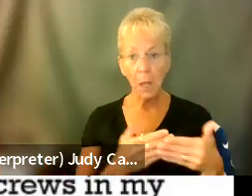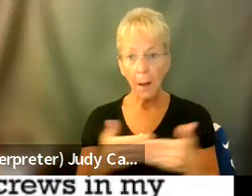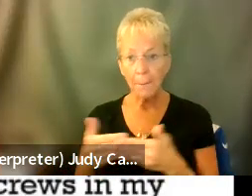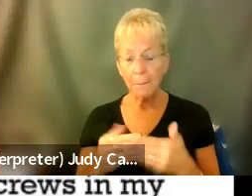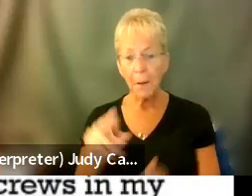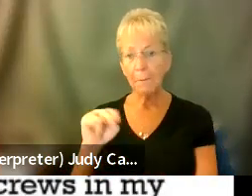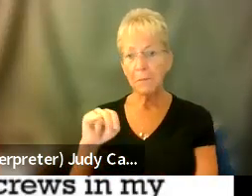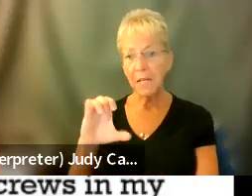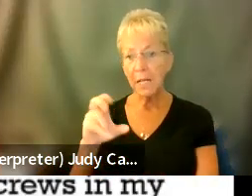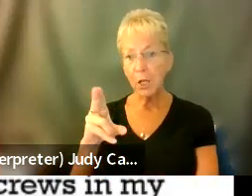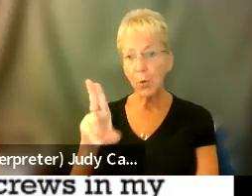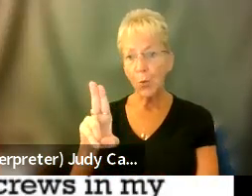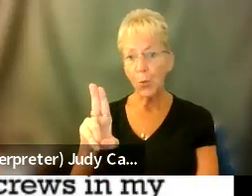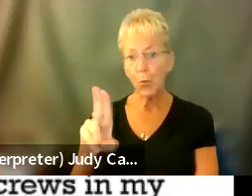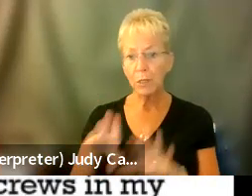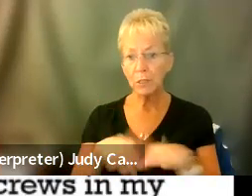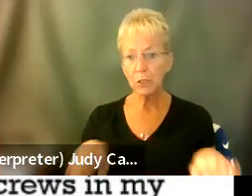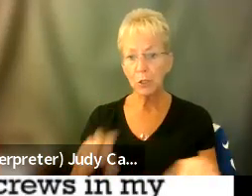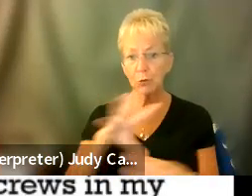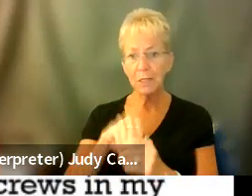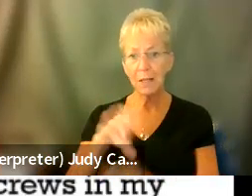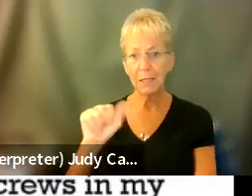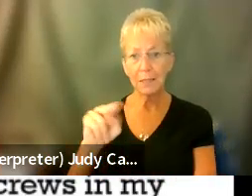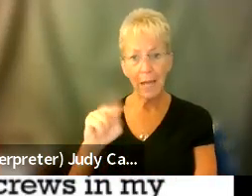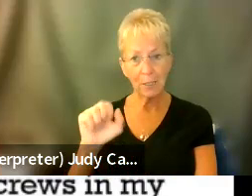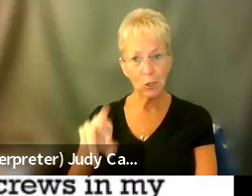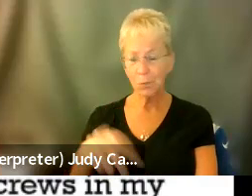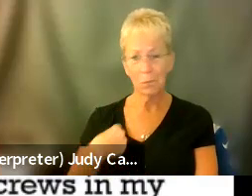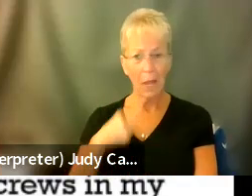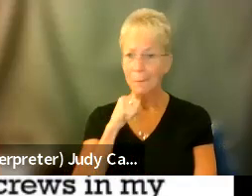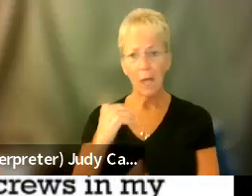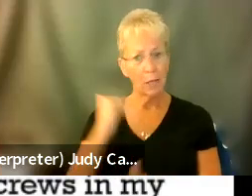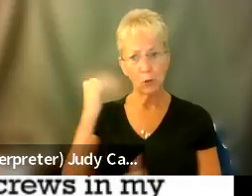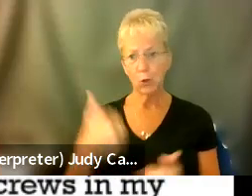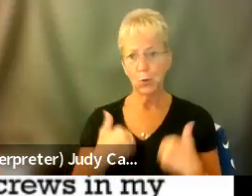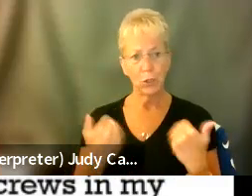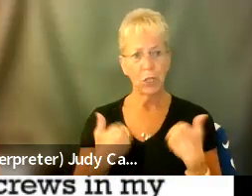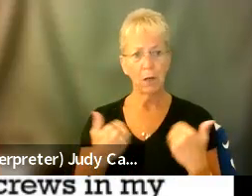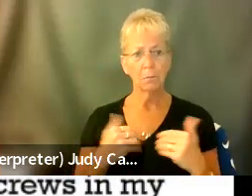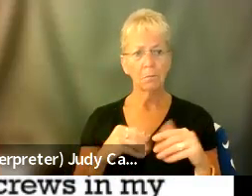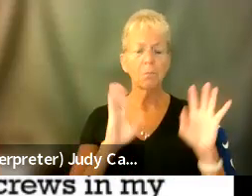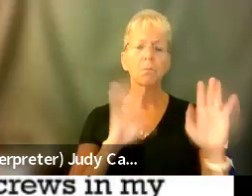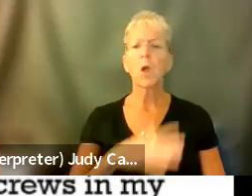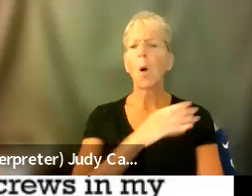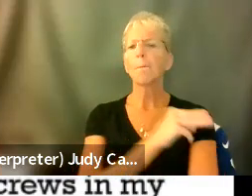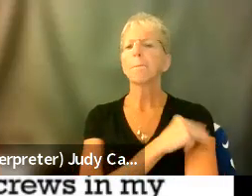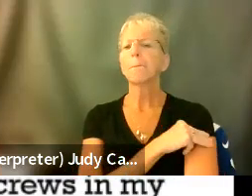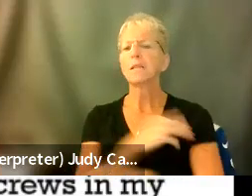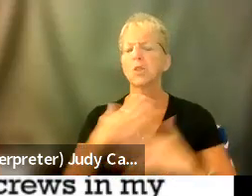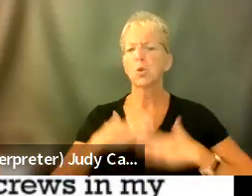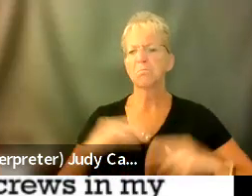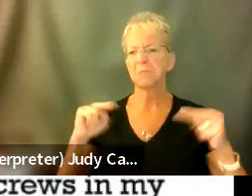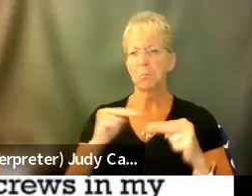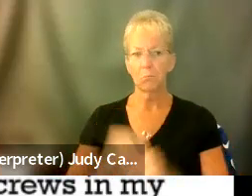children in the cancer ward. I am not too young. It's just muscle skeletal pain. Never